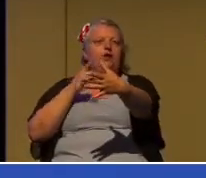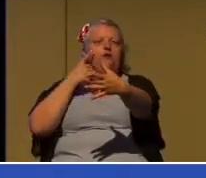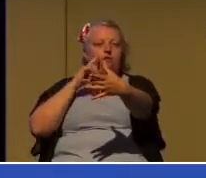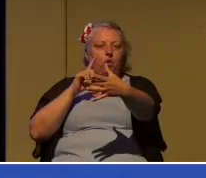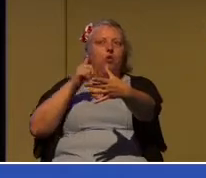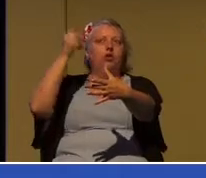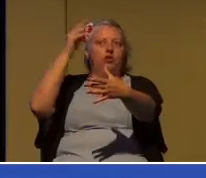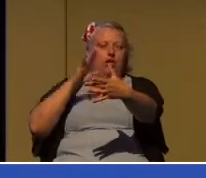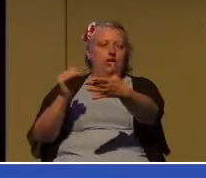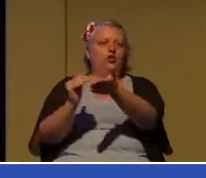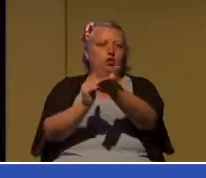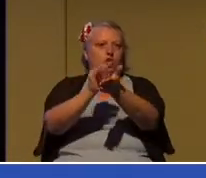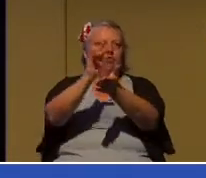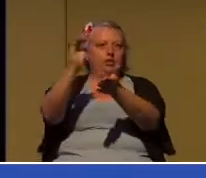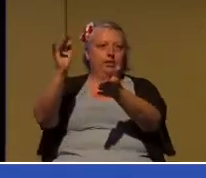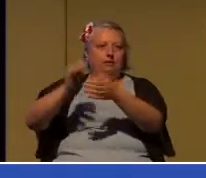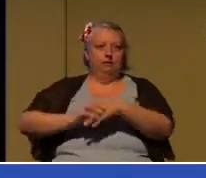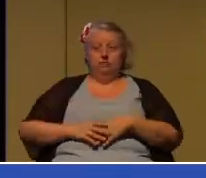hearing me? Yes.